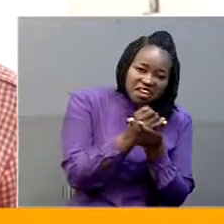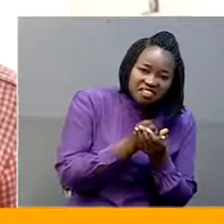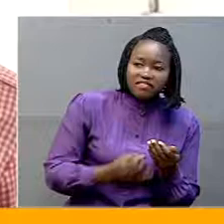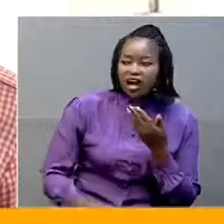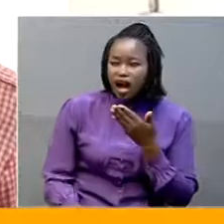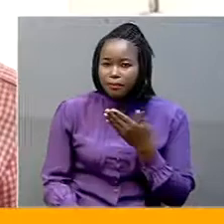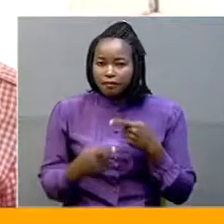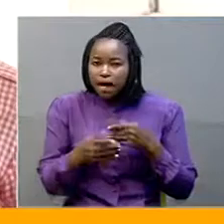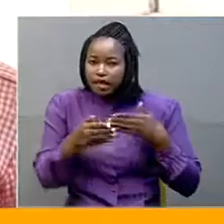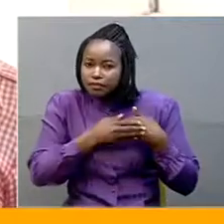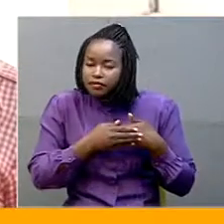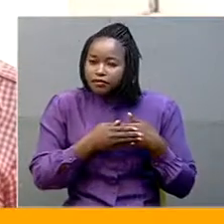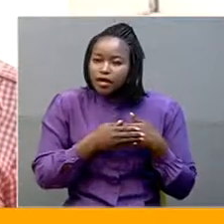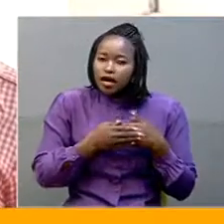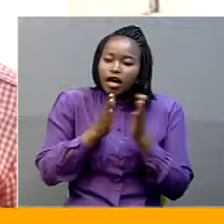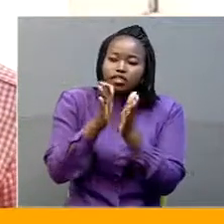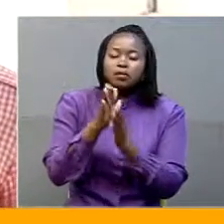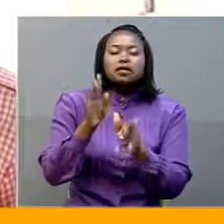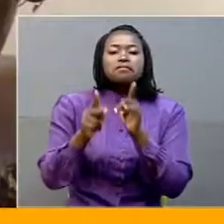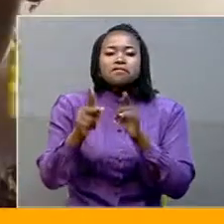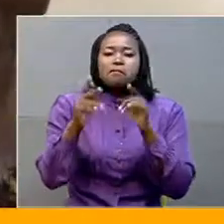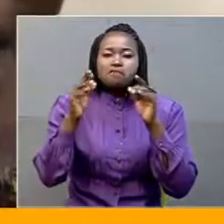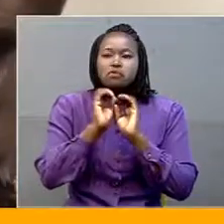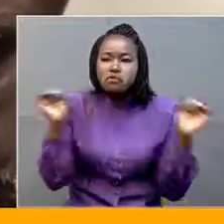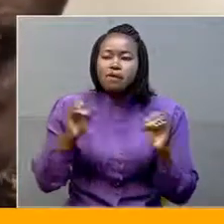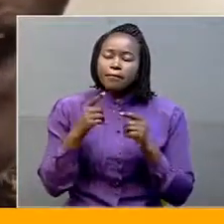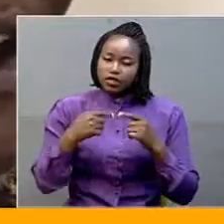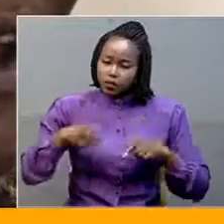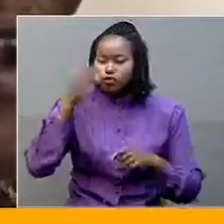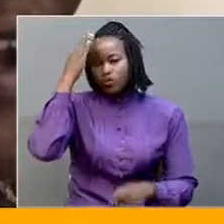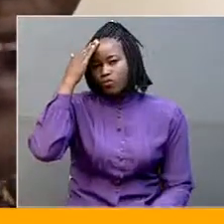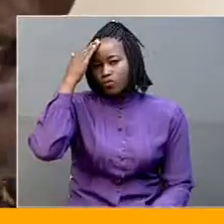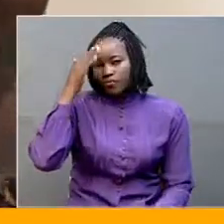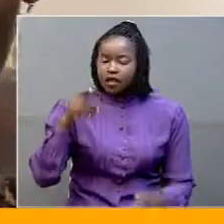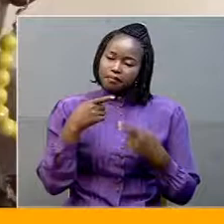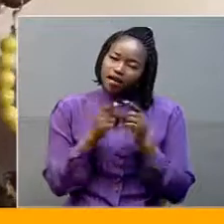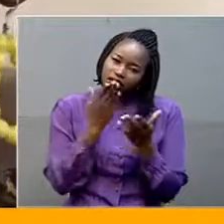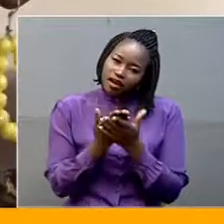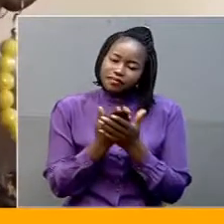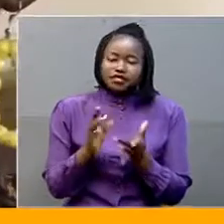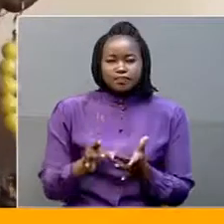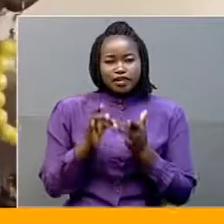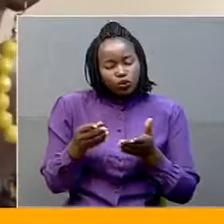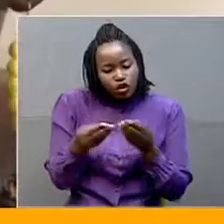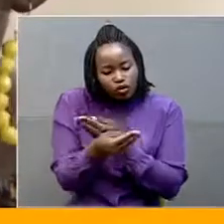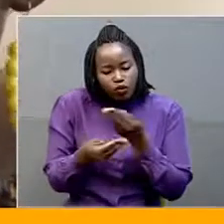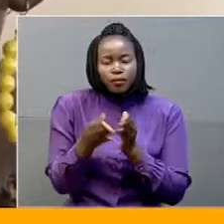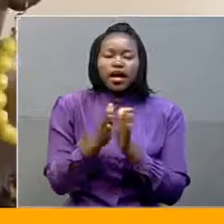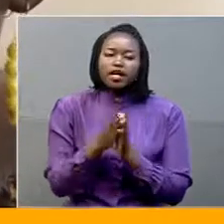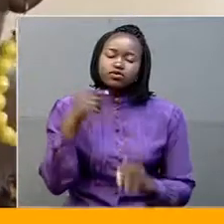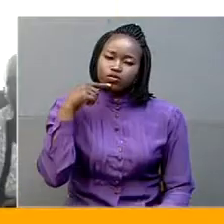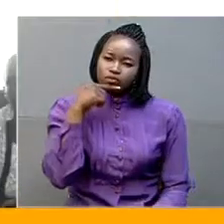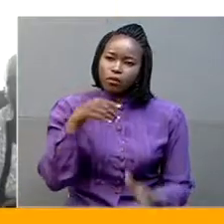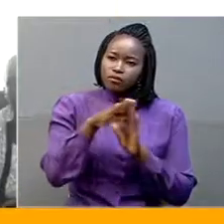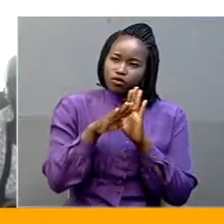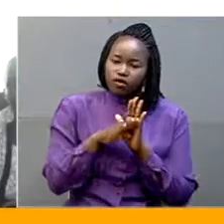fear to tell people, but whereas we know them. And above all, the appeal for special economic and social programs for the